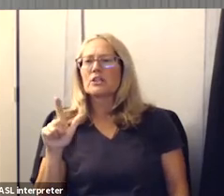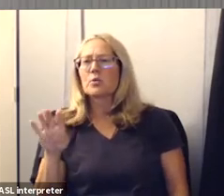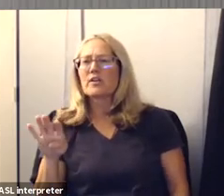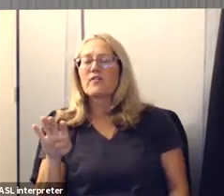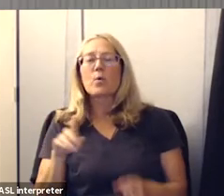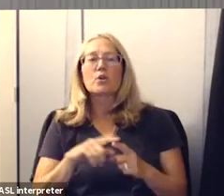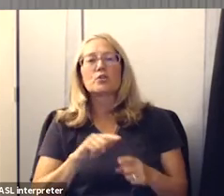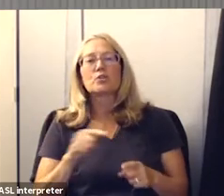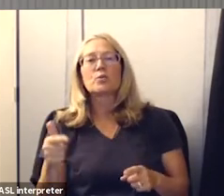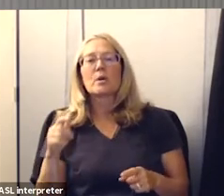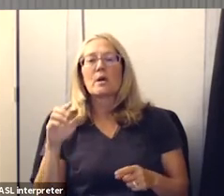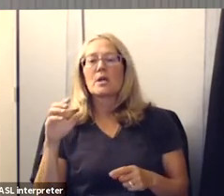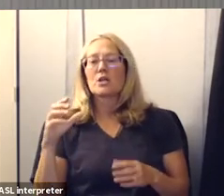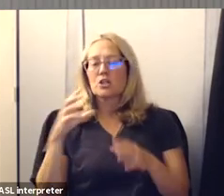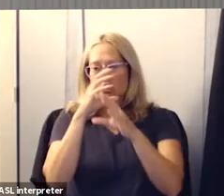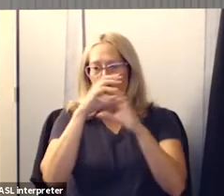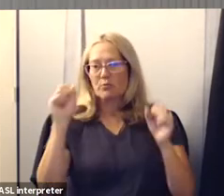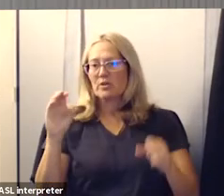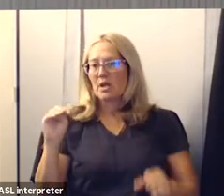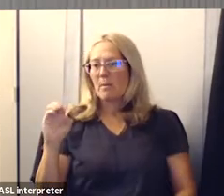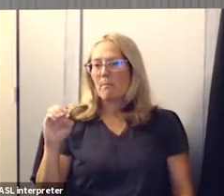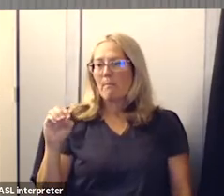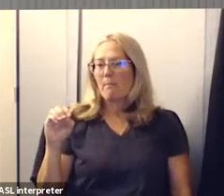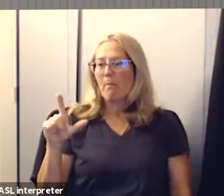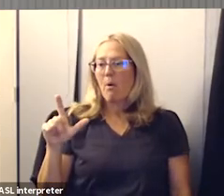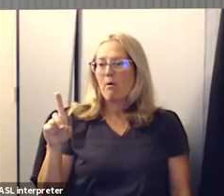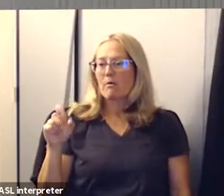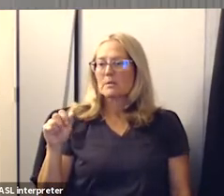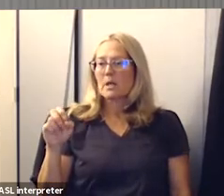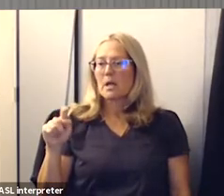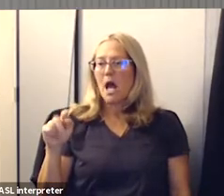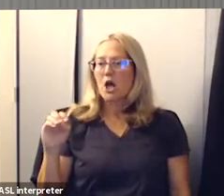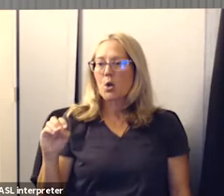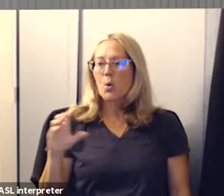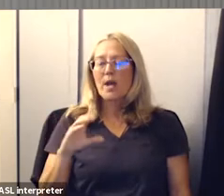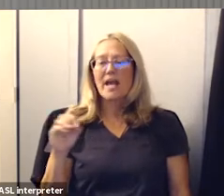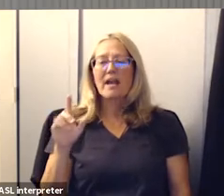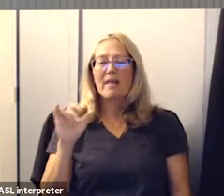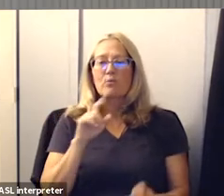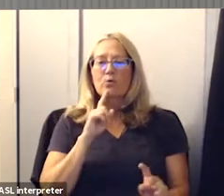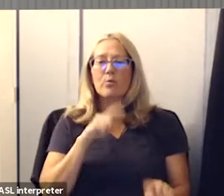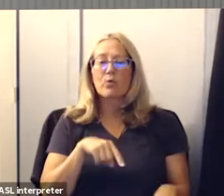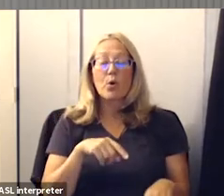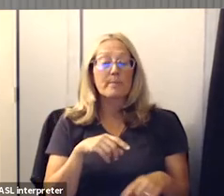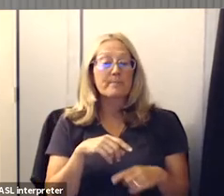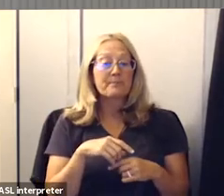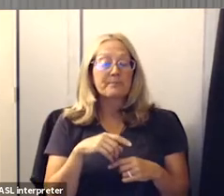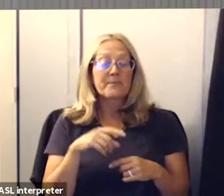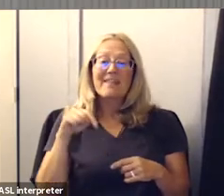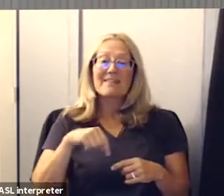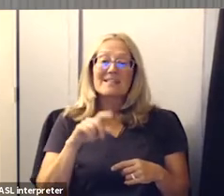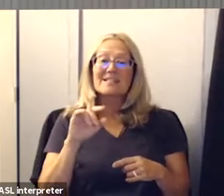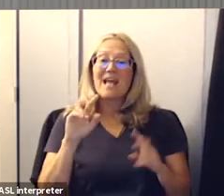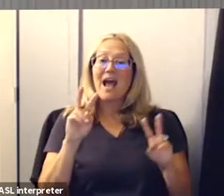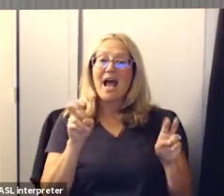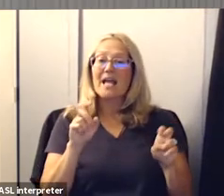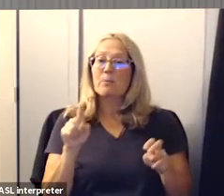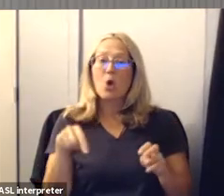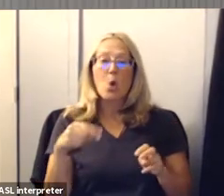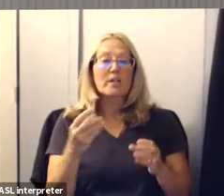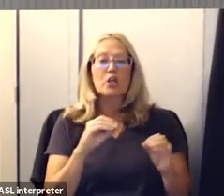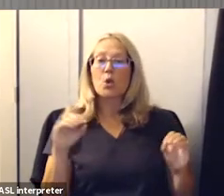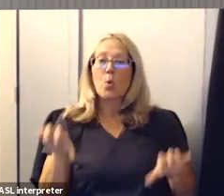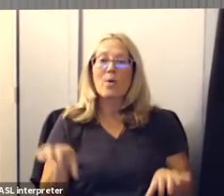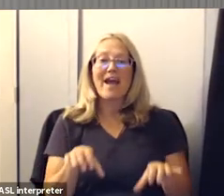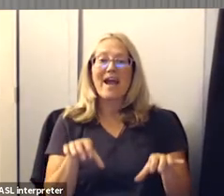superintendent maldonado and the team to proceed with that report remember that this is a report item only and no action will be taken